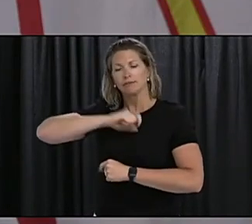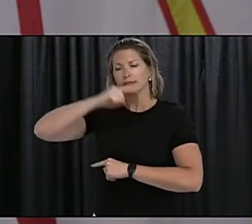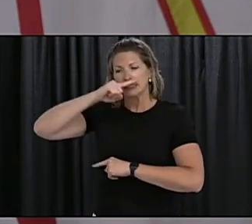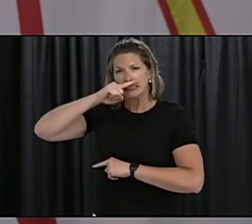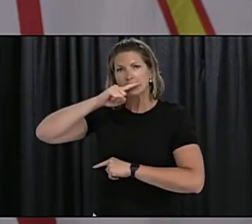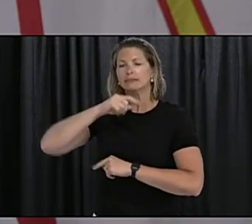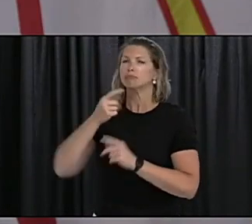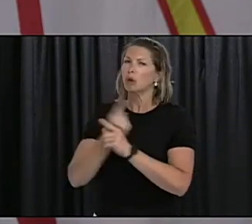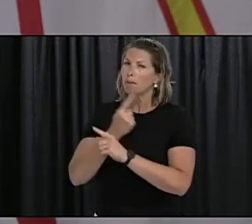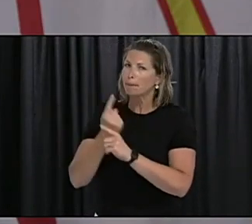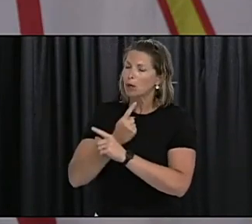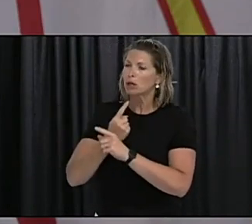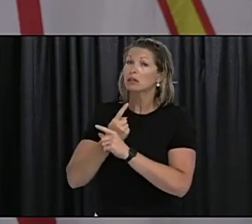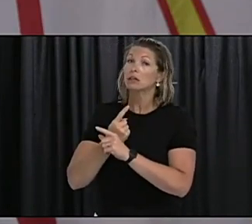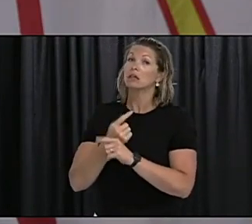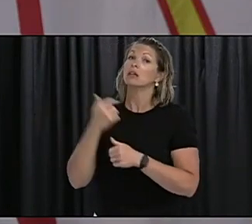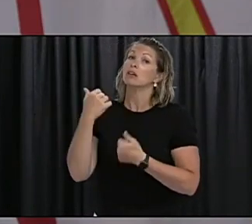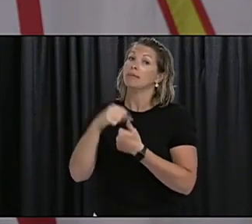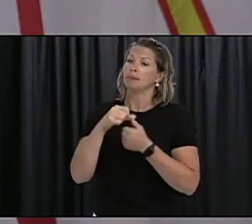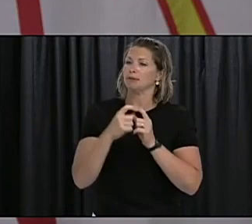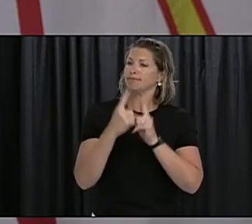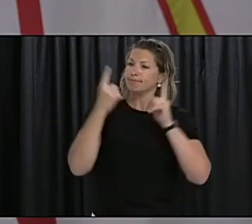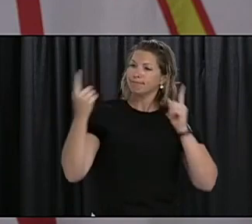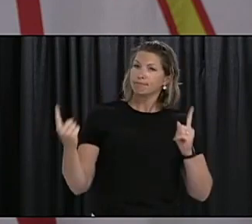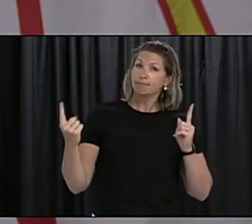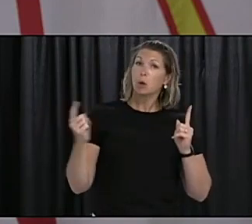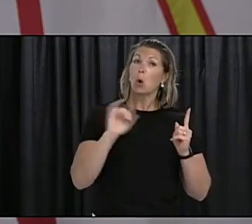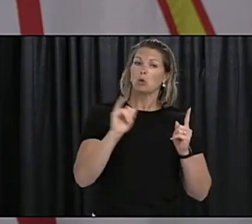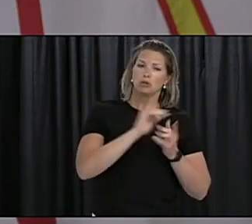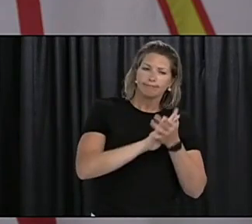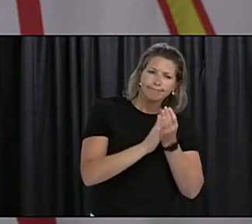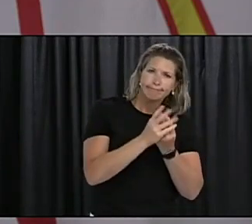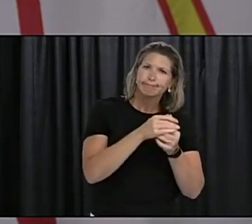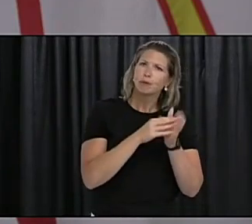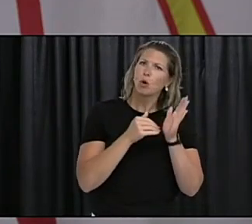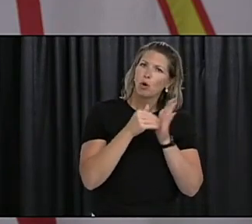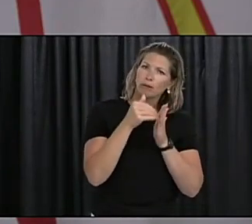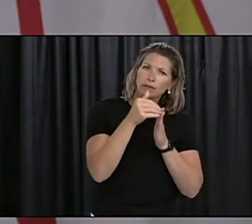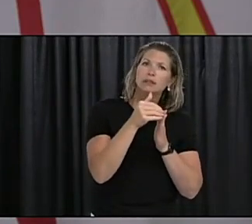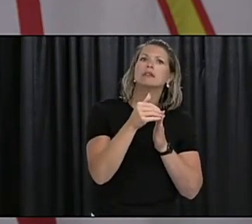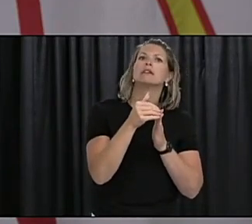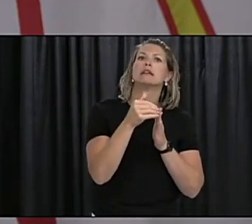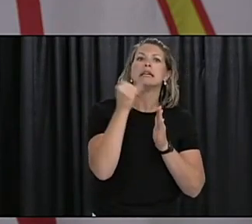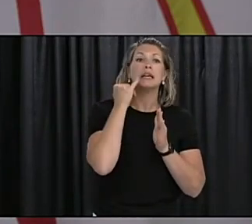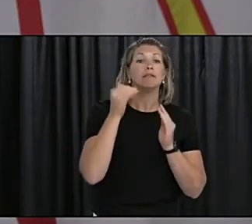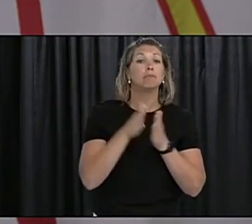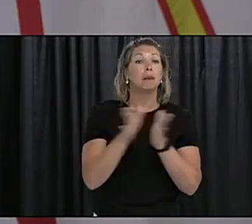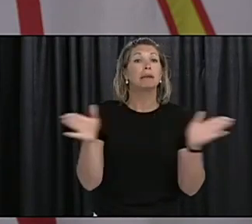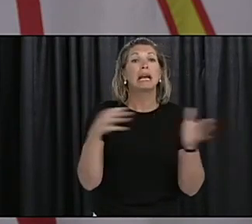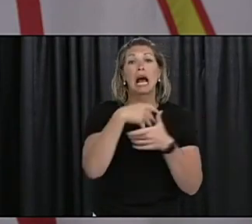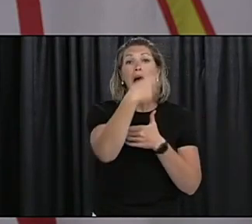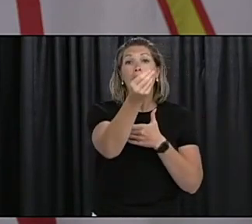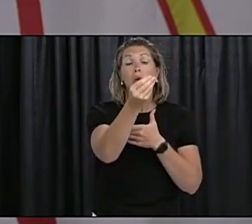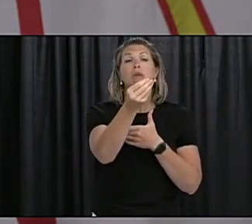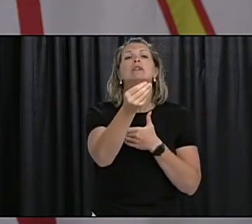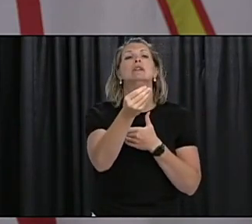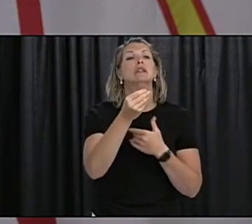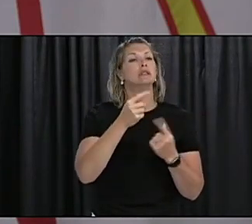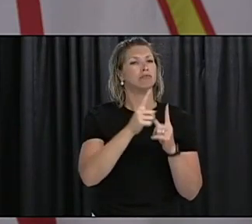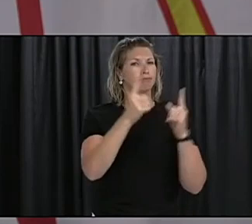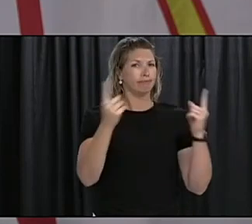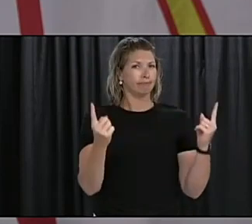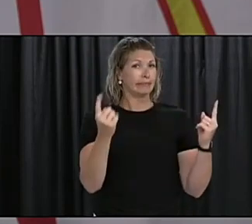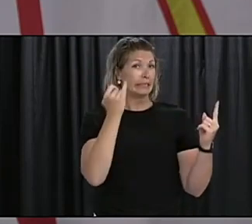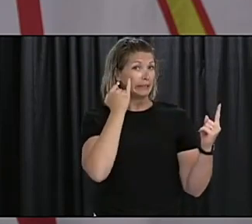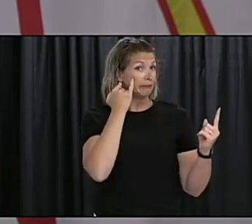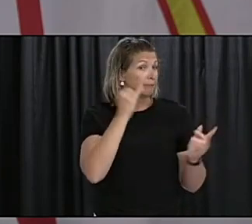maintain a safe physical distance of two arm's length from others while in the workplace or public spaces, and wear a non-medical mask when that's not